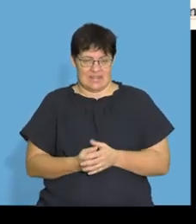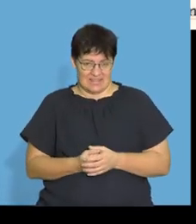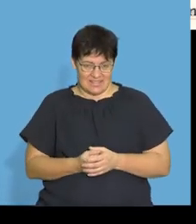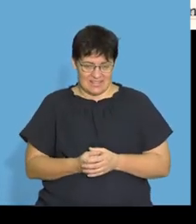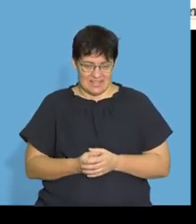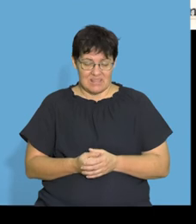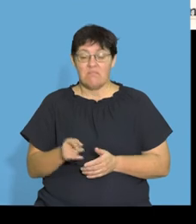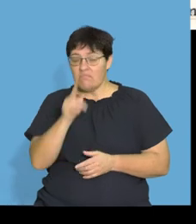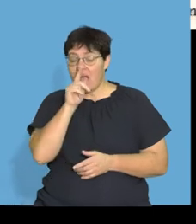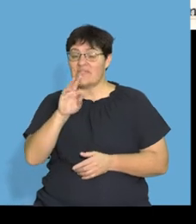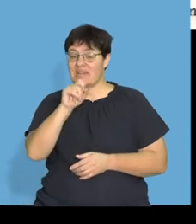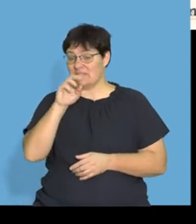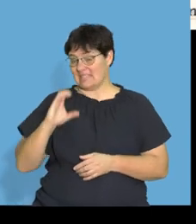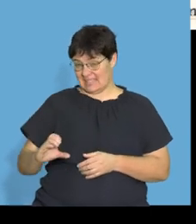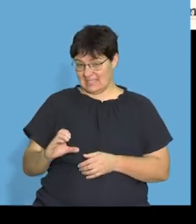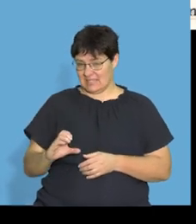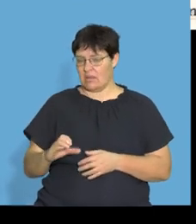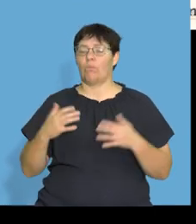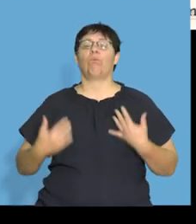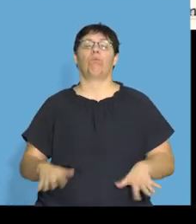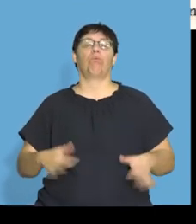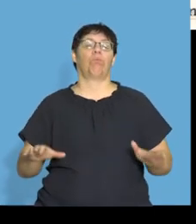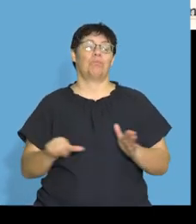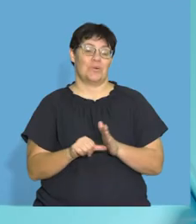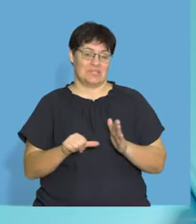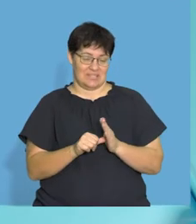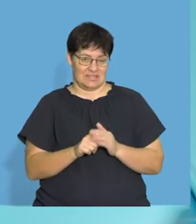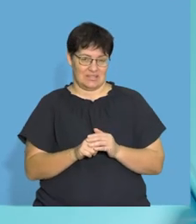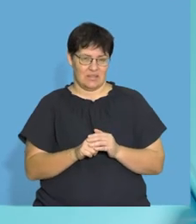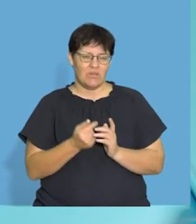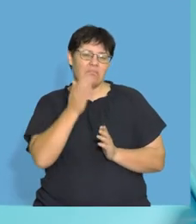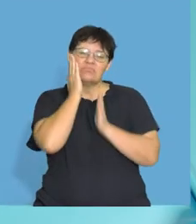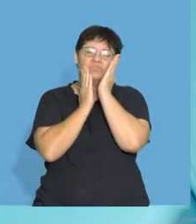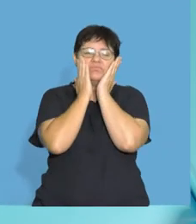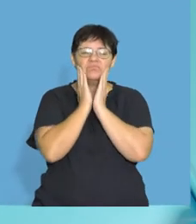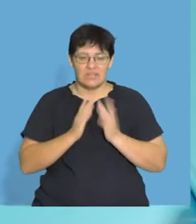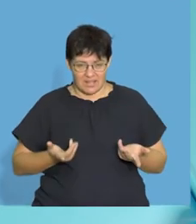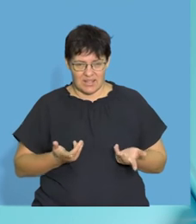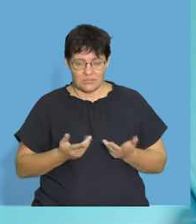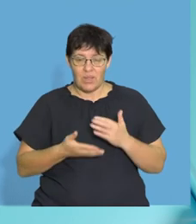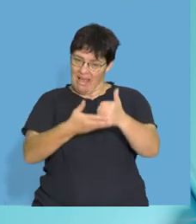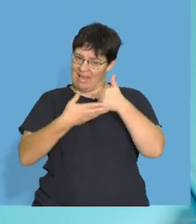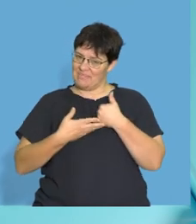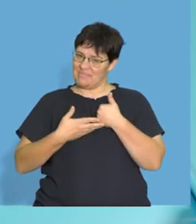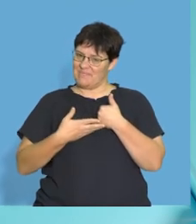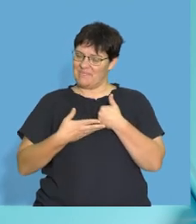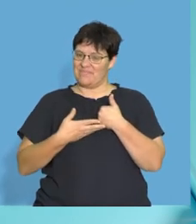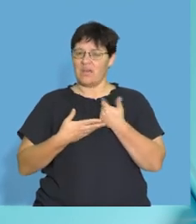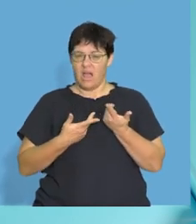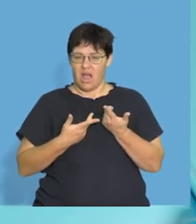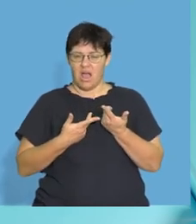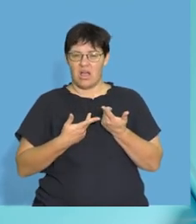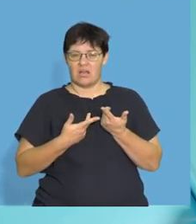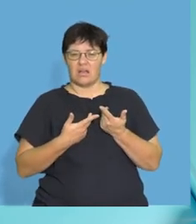And vitamin C, all right, is really important. Those of you who put it on your face, right? It helps you maybe to fight